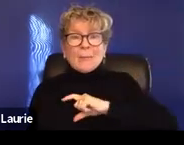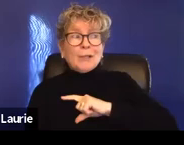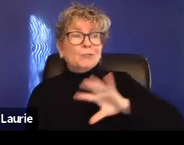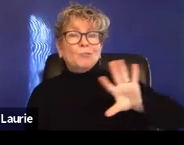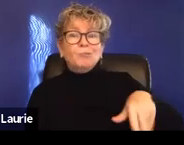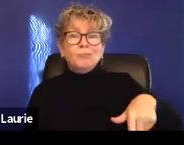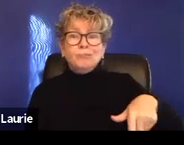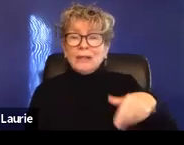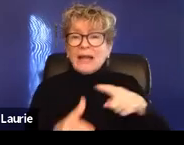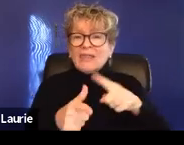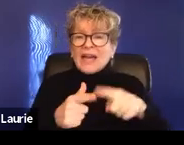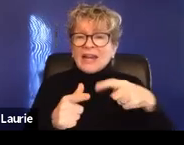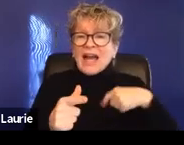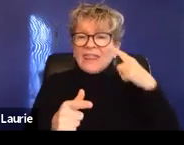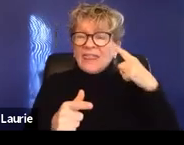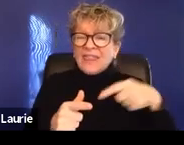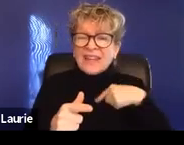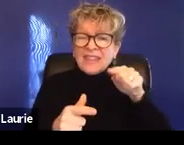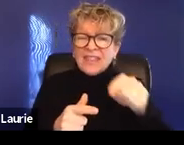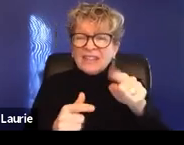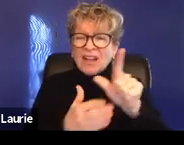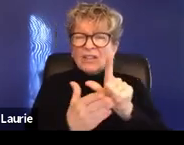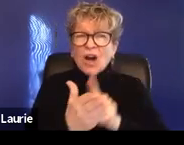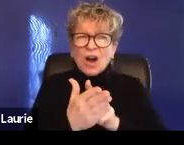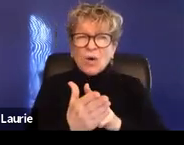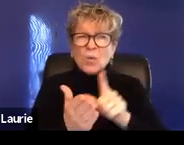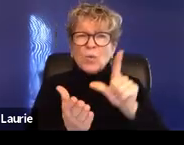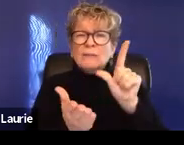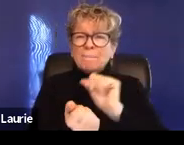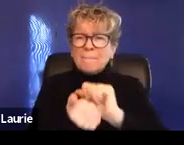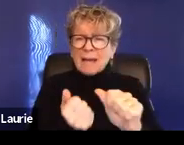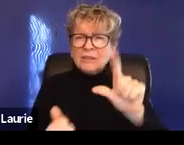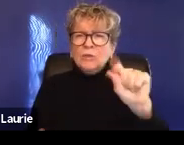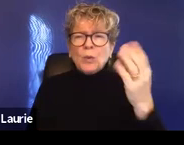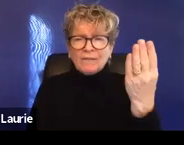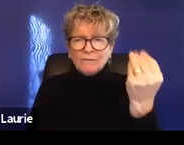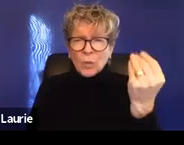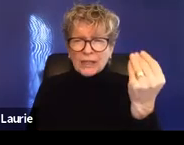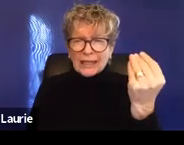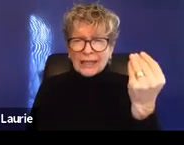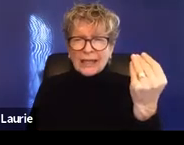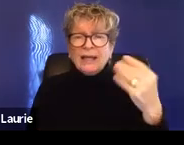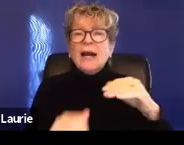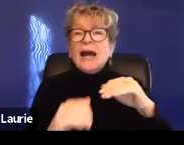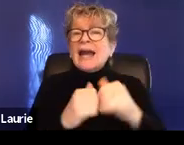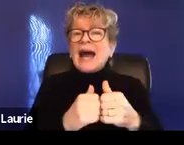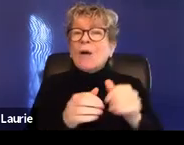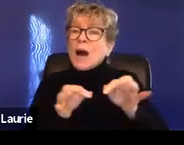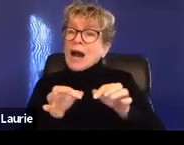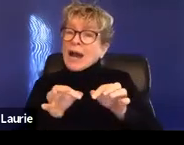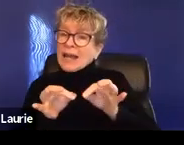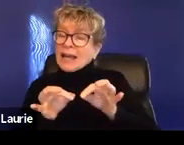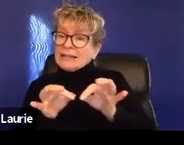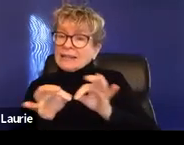think, 14 or 20, yes, 2014. And the way I identify stalking compared to anti